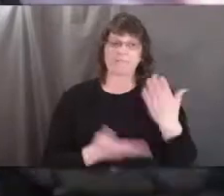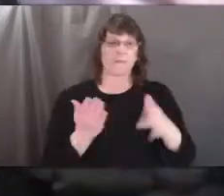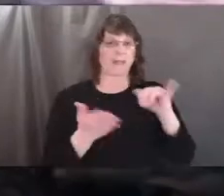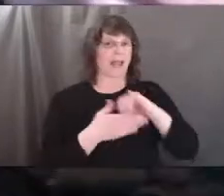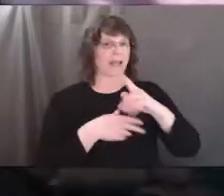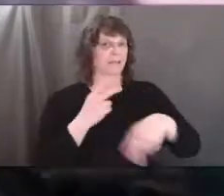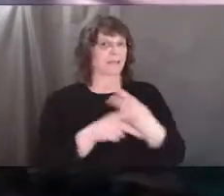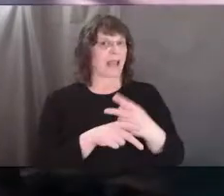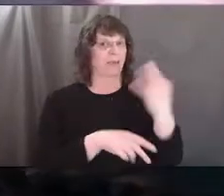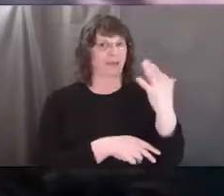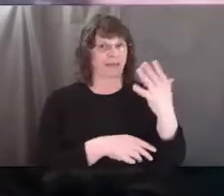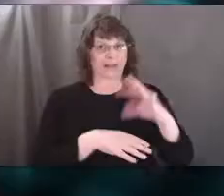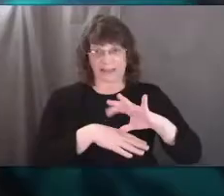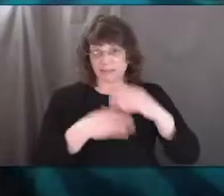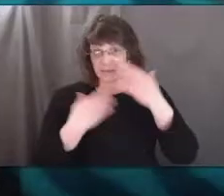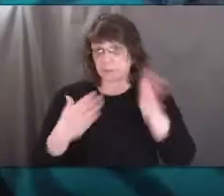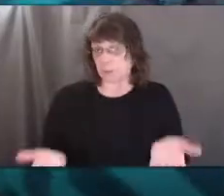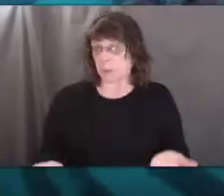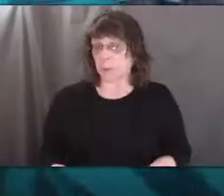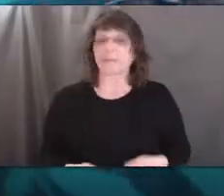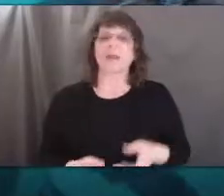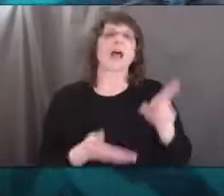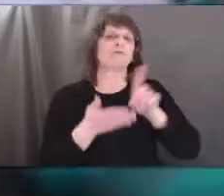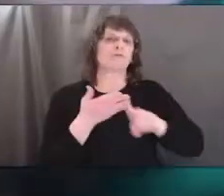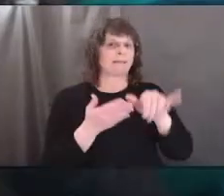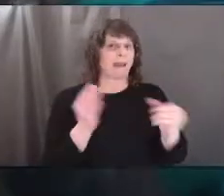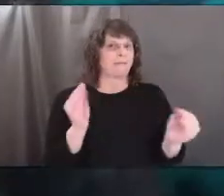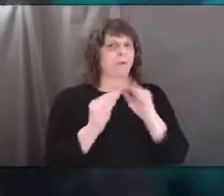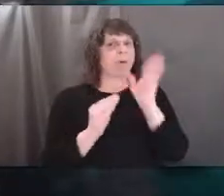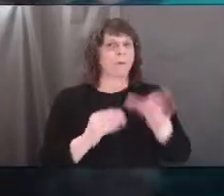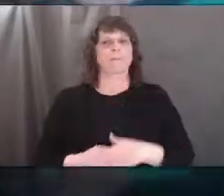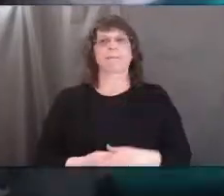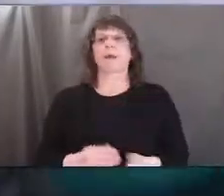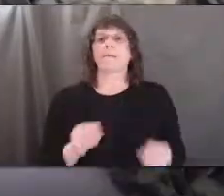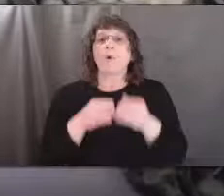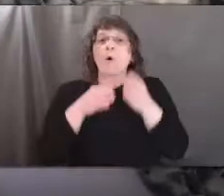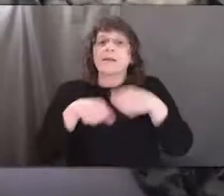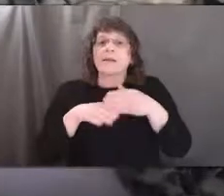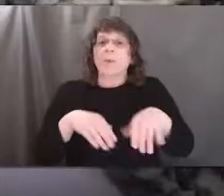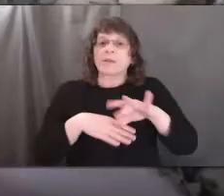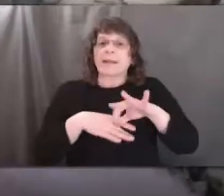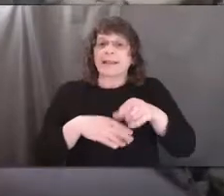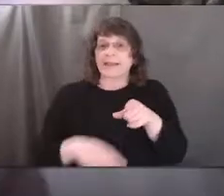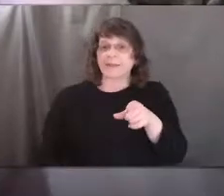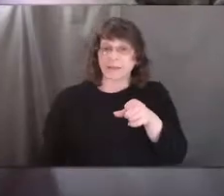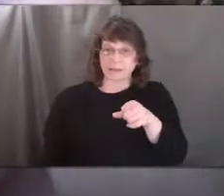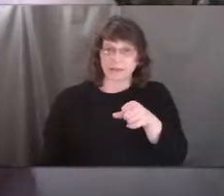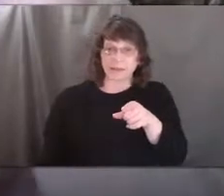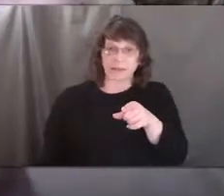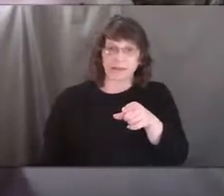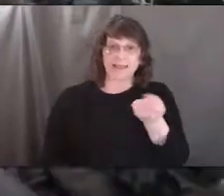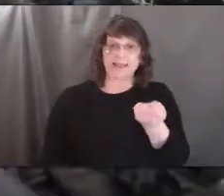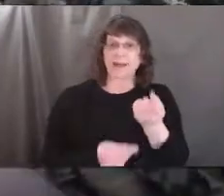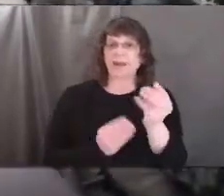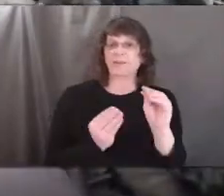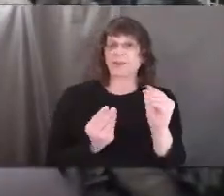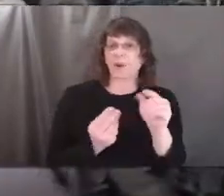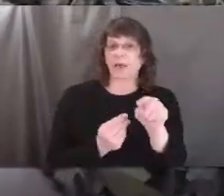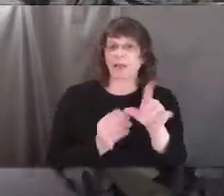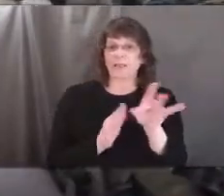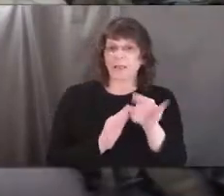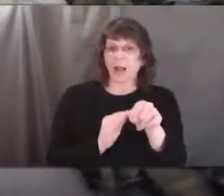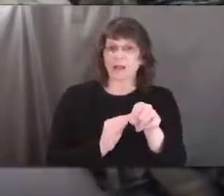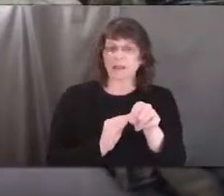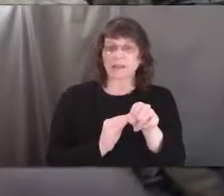what types of leaves these are. Who knows? I'll have to look into that more. I've got more decomposing leaves. A little piece of soil is stuck on